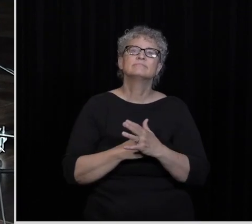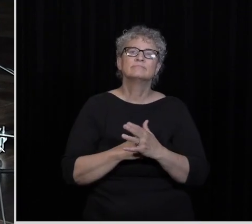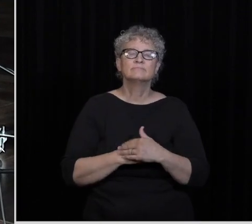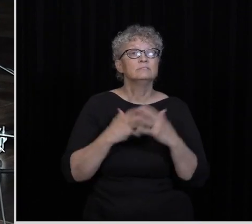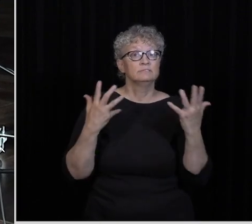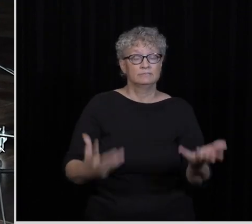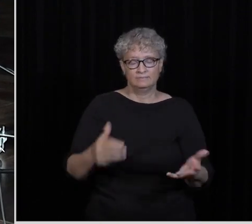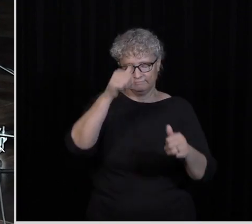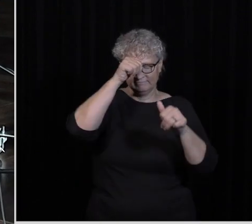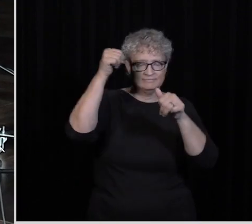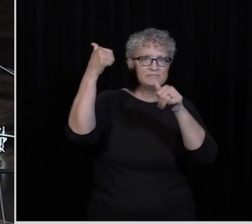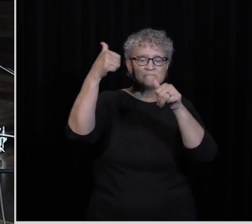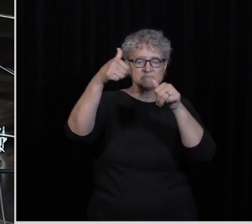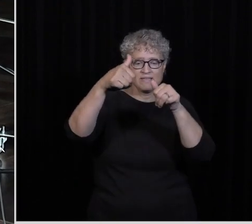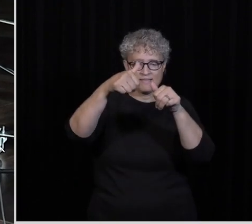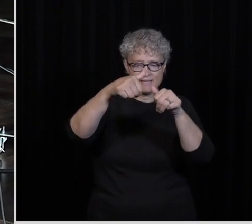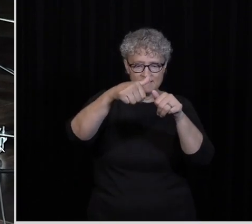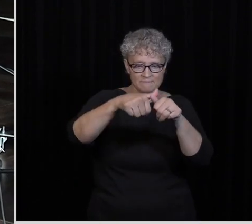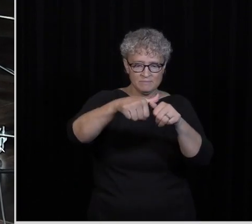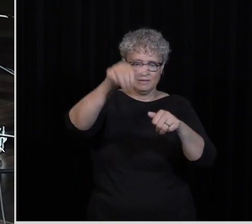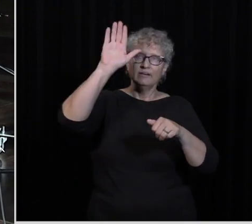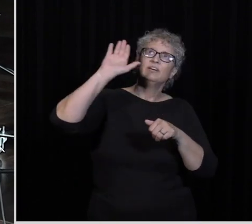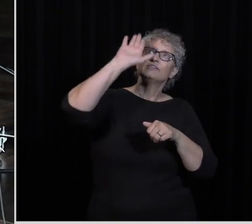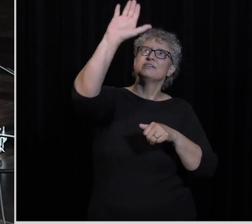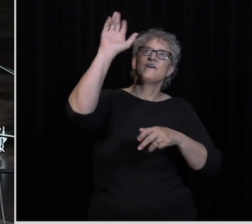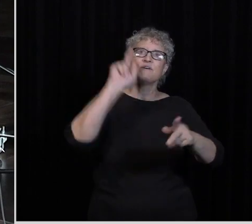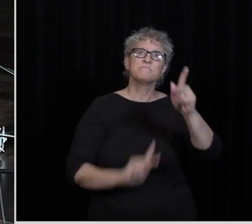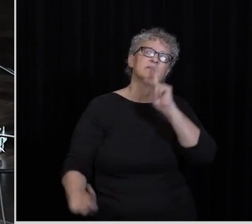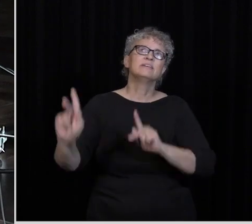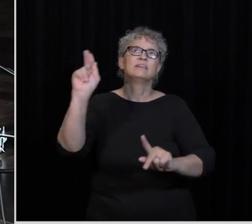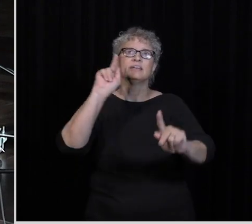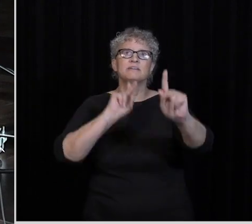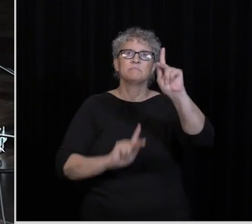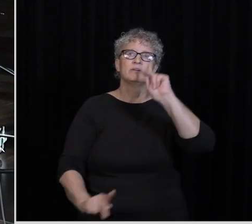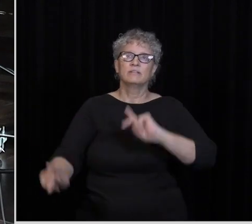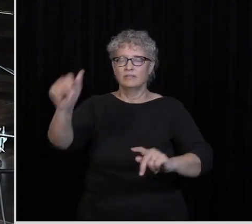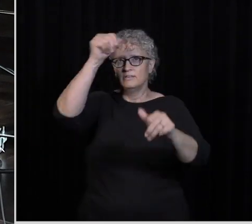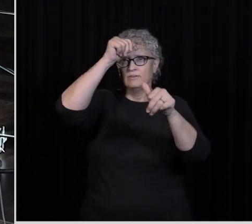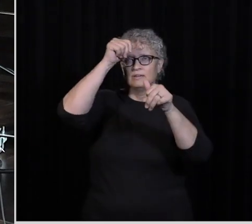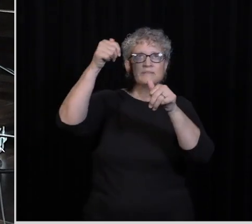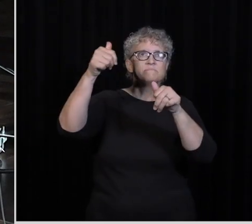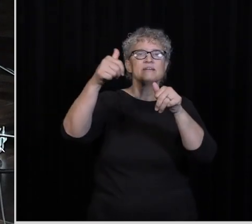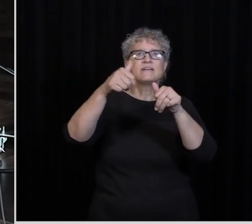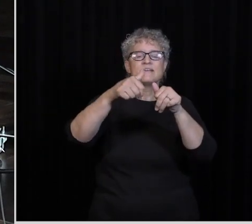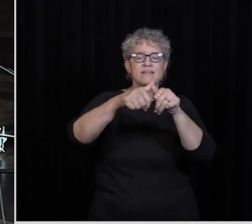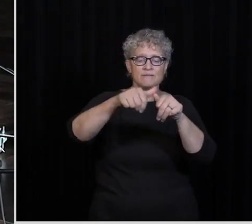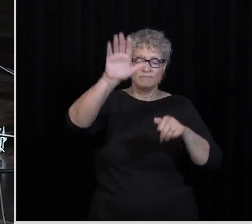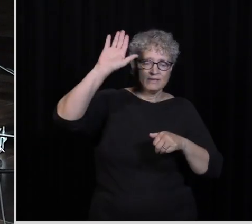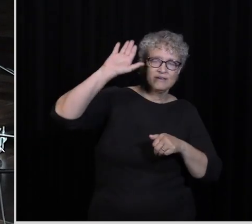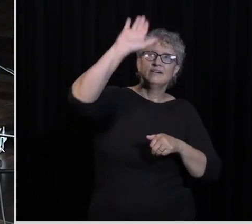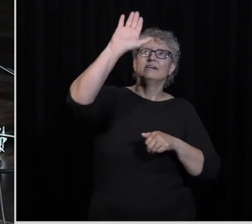remember your people Remember